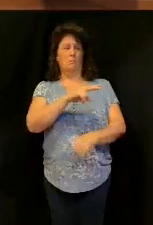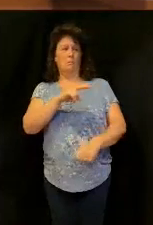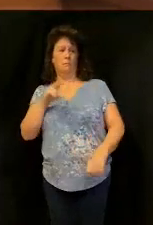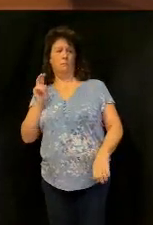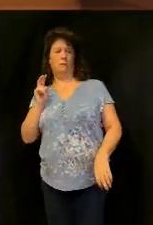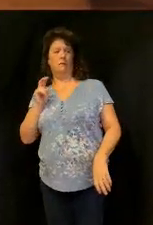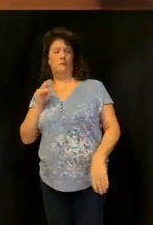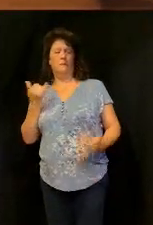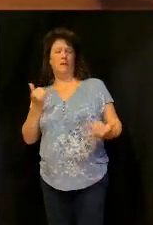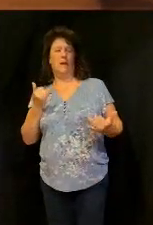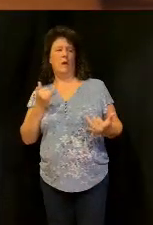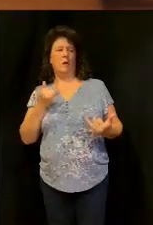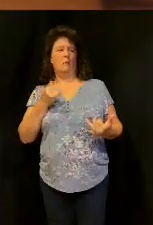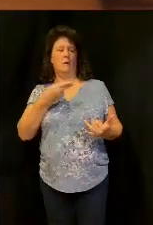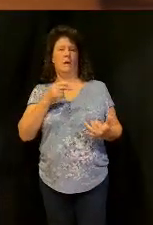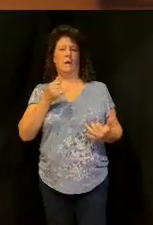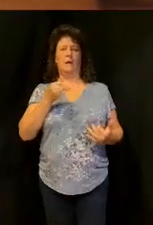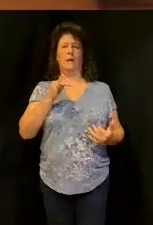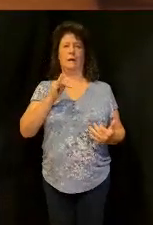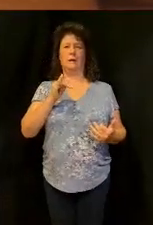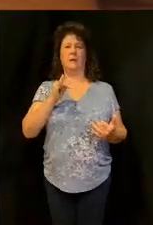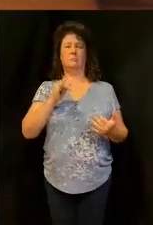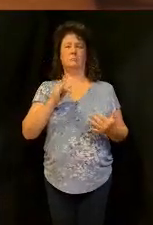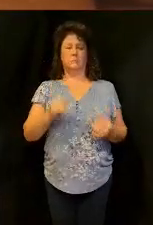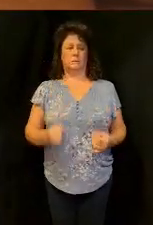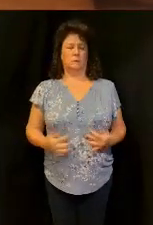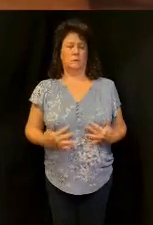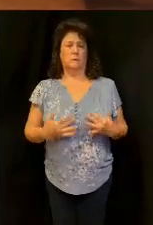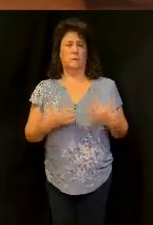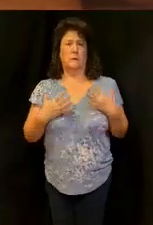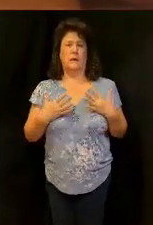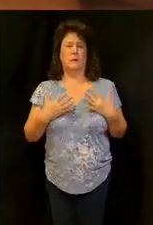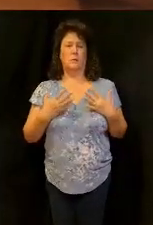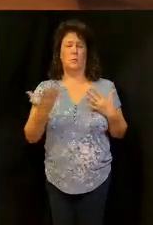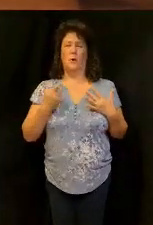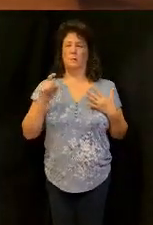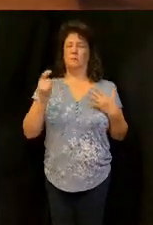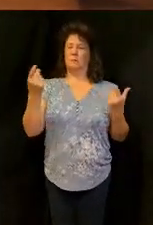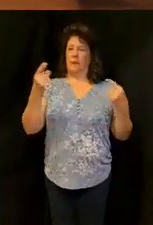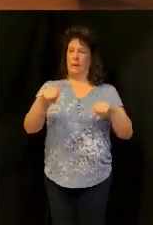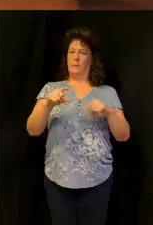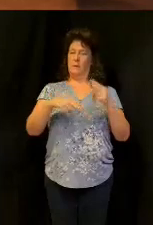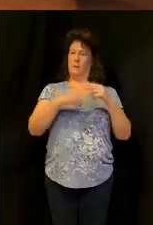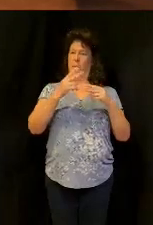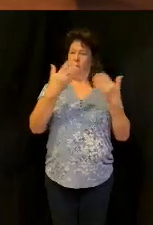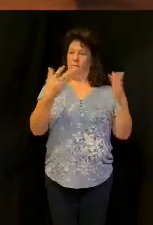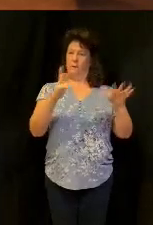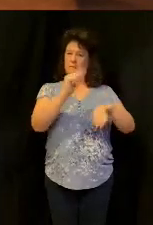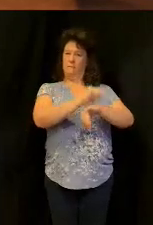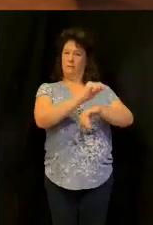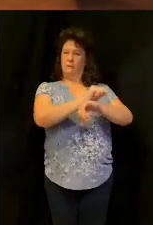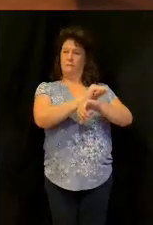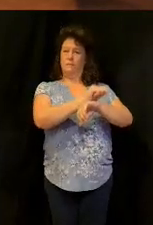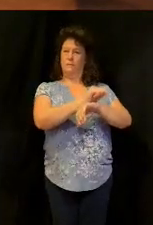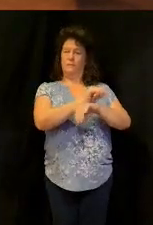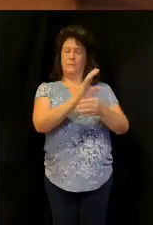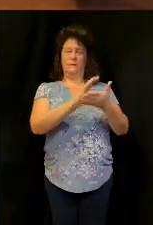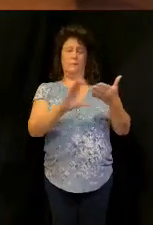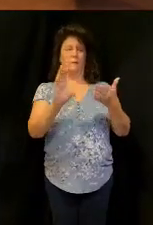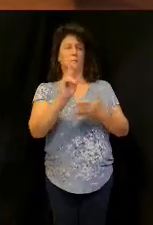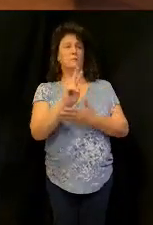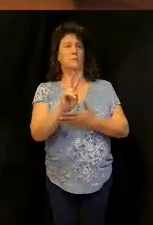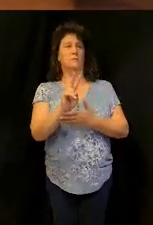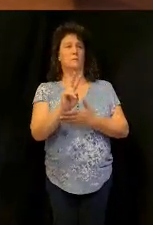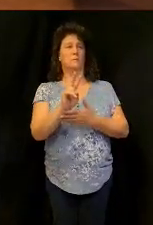he's stirring them back up to begin to do what they need to do to get this temple built, let's start here in verse 2, thus